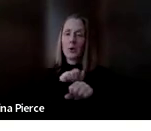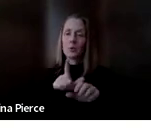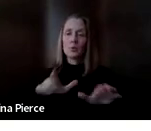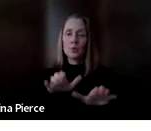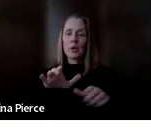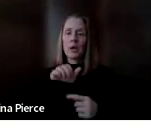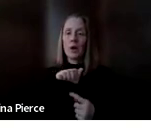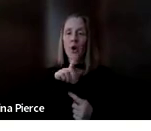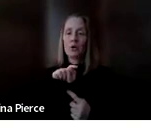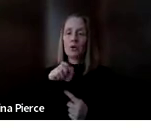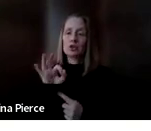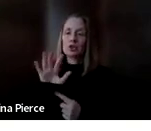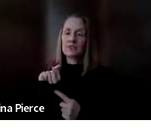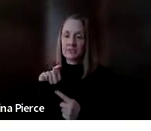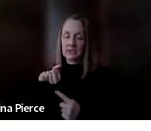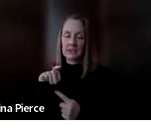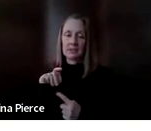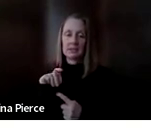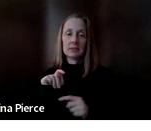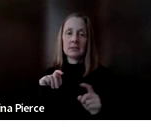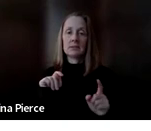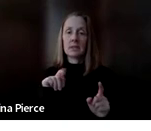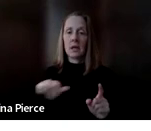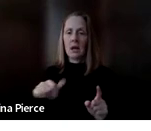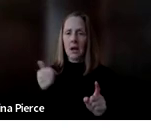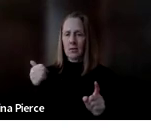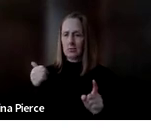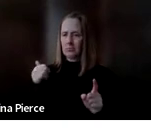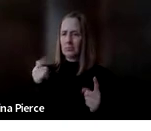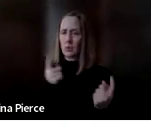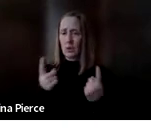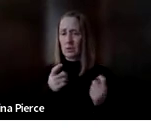have any specific questions for Carolyn at this time before we turn it over to Stephanie?